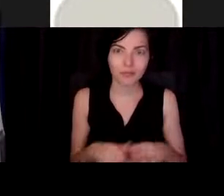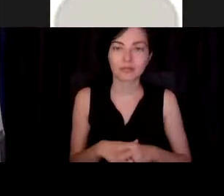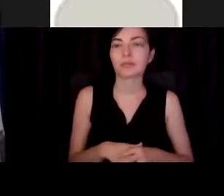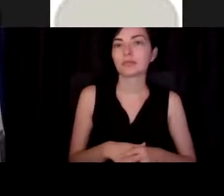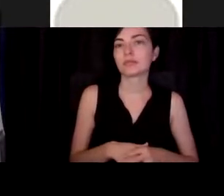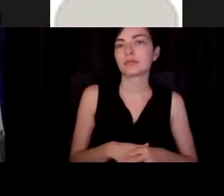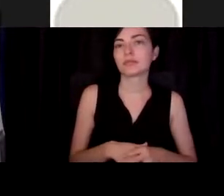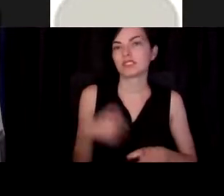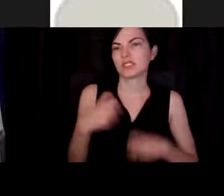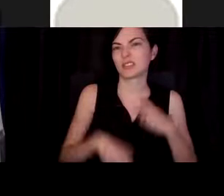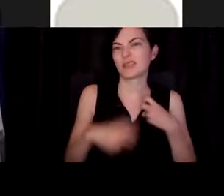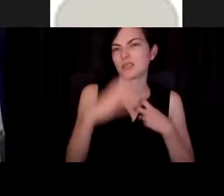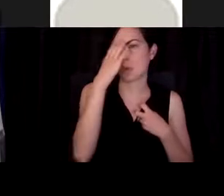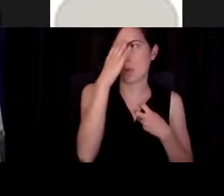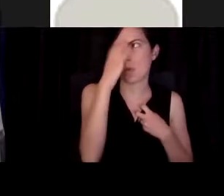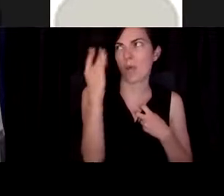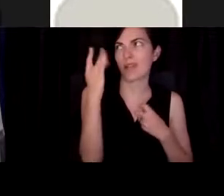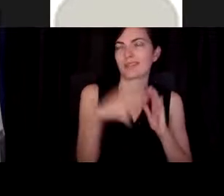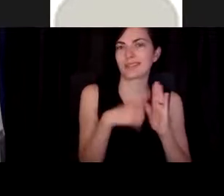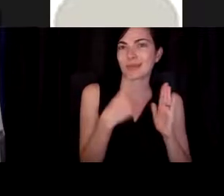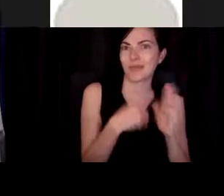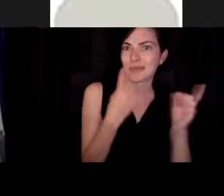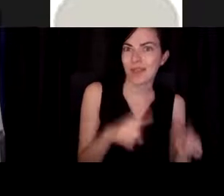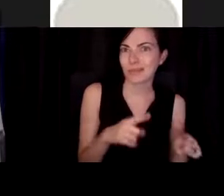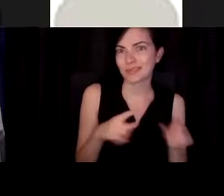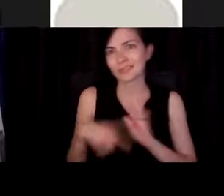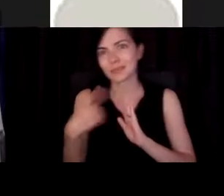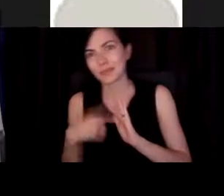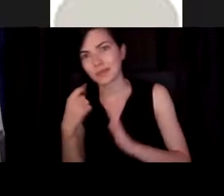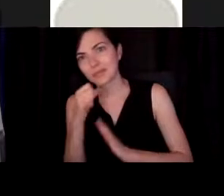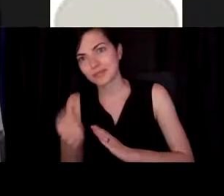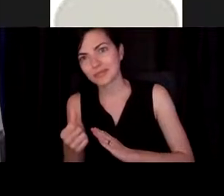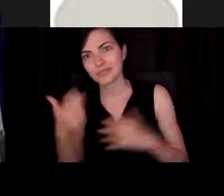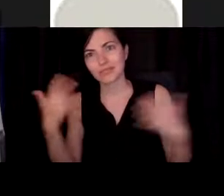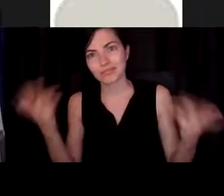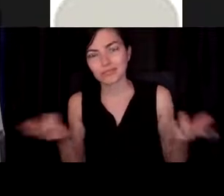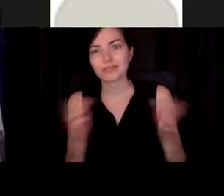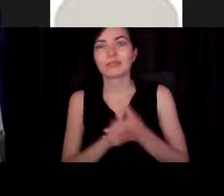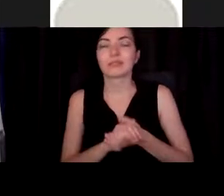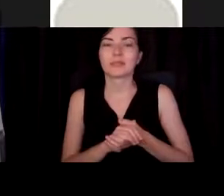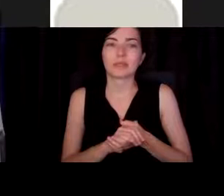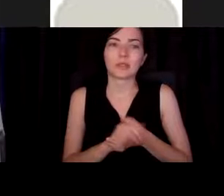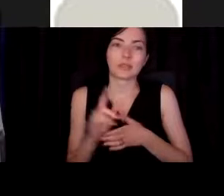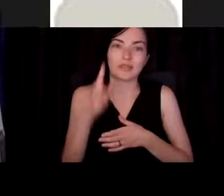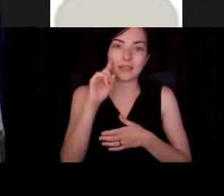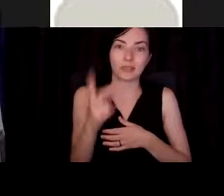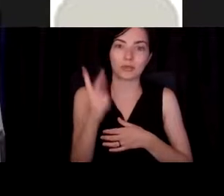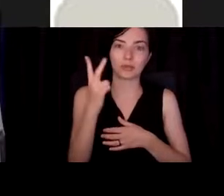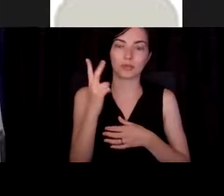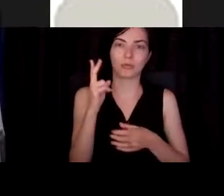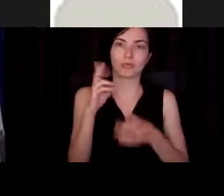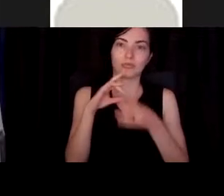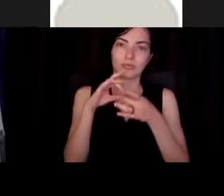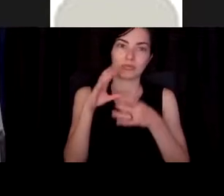why does it occur sometimes and not all the time? And we think that there's really two things that have to happen for heart